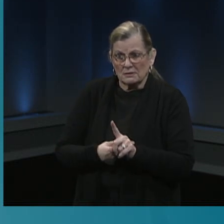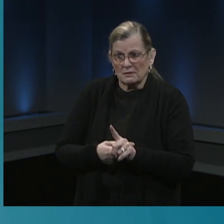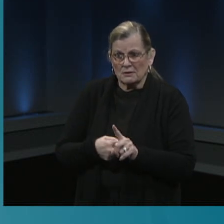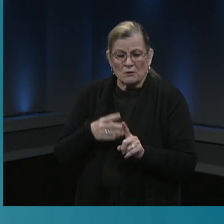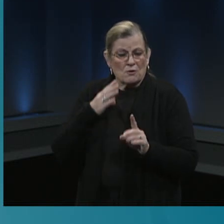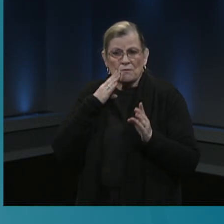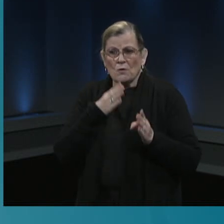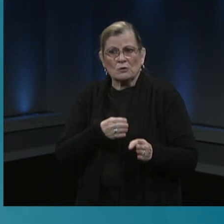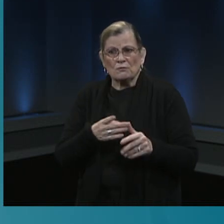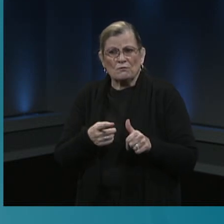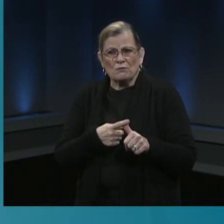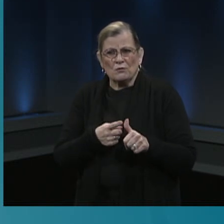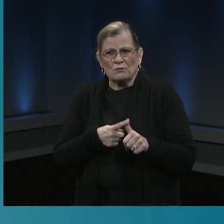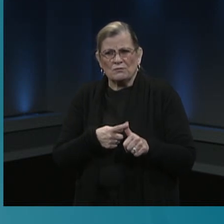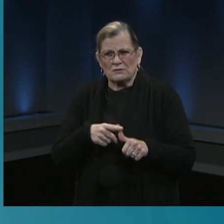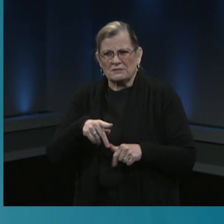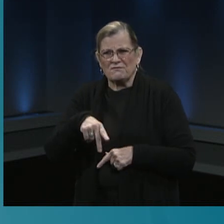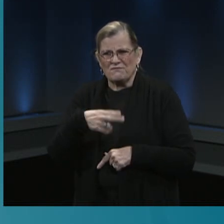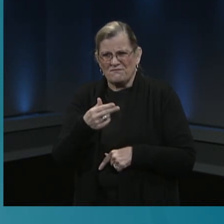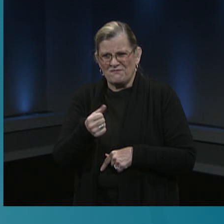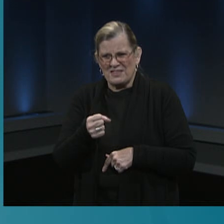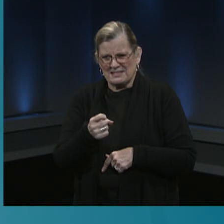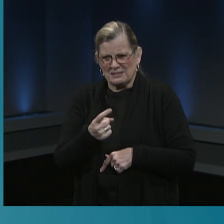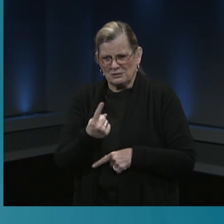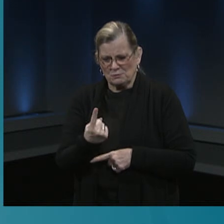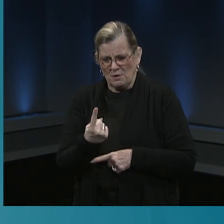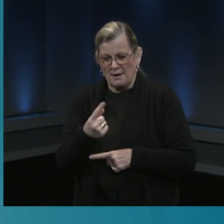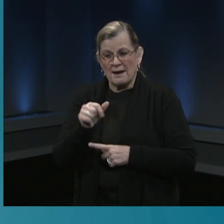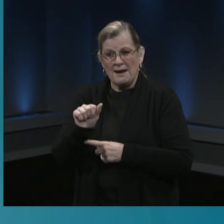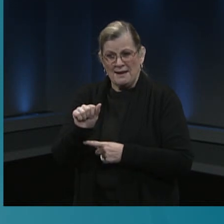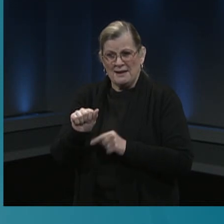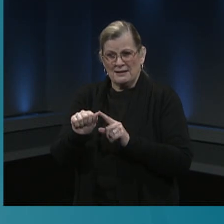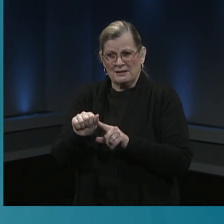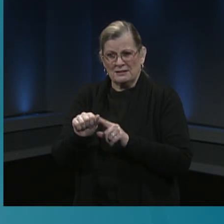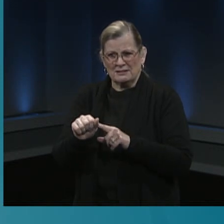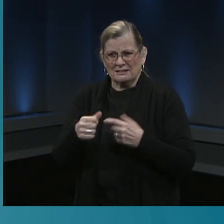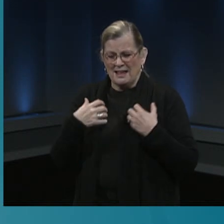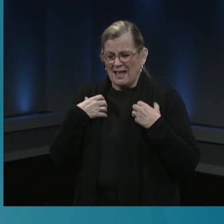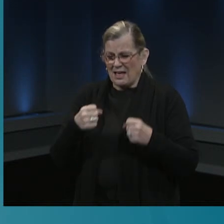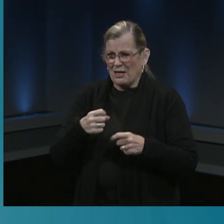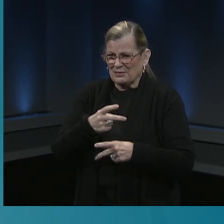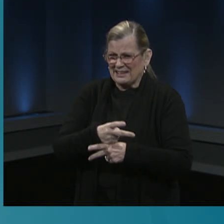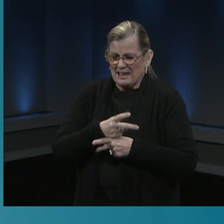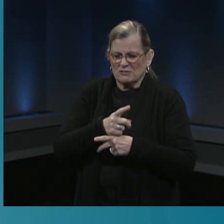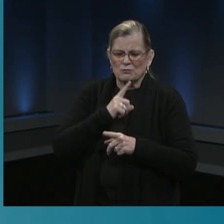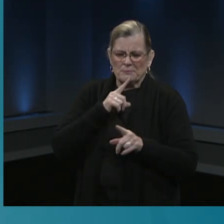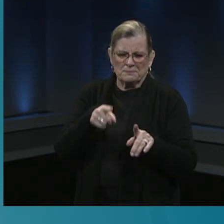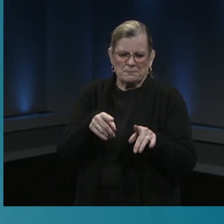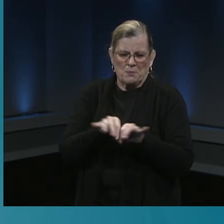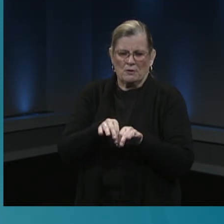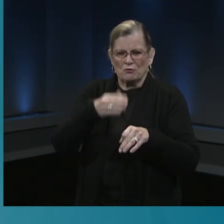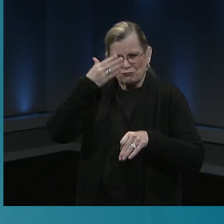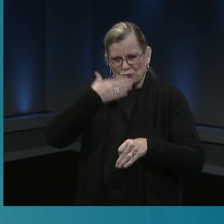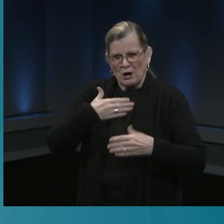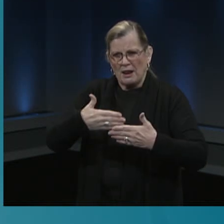1A healthcare providers who really are on the front lines of this pandemic. It has been a wonderful opportunity